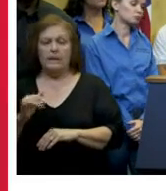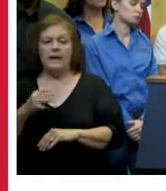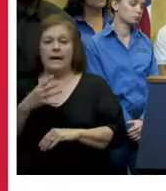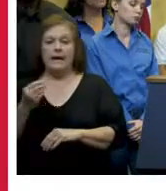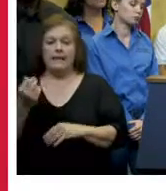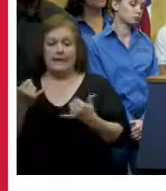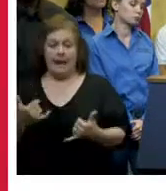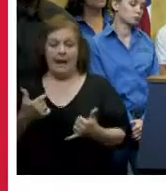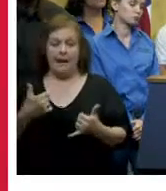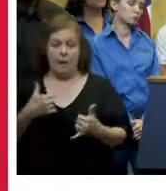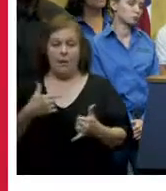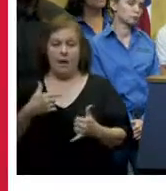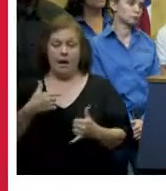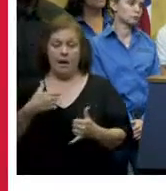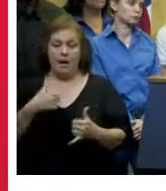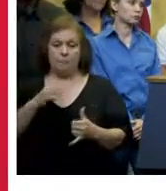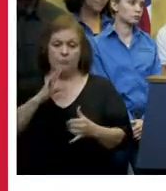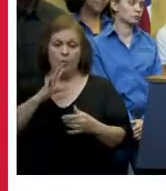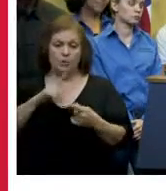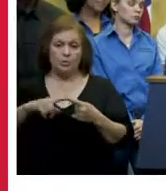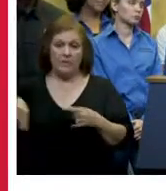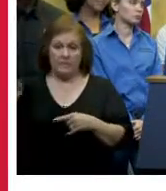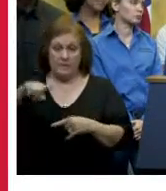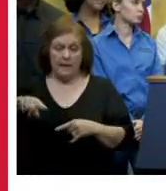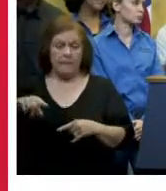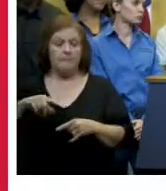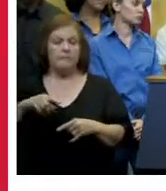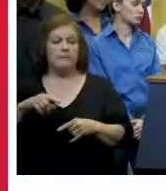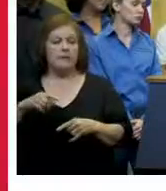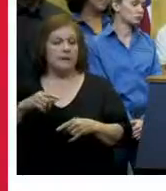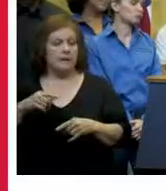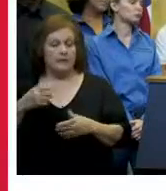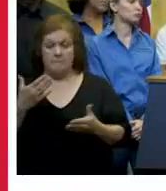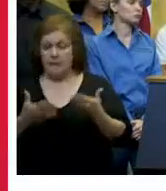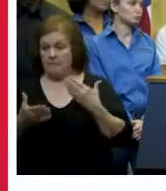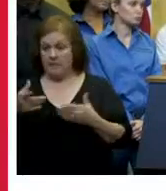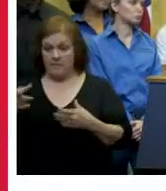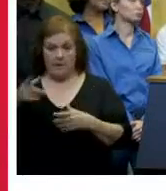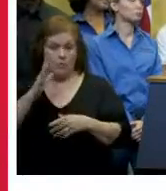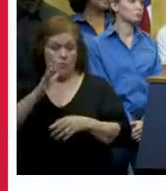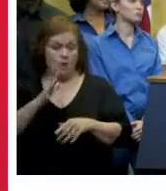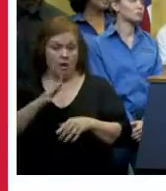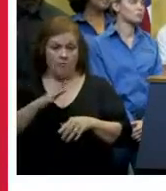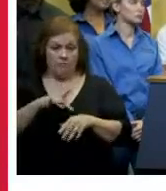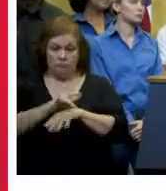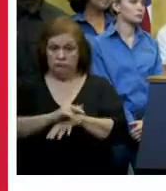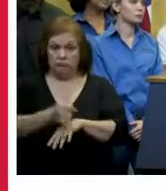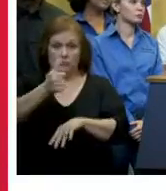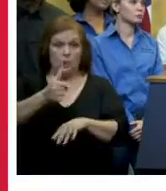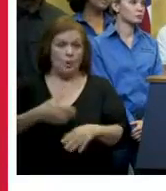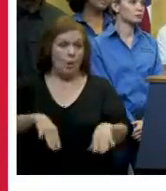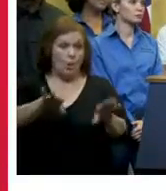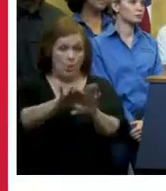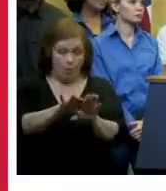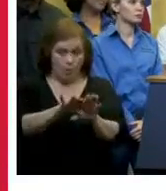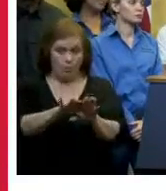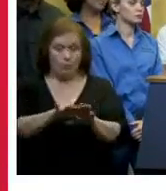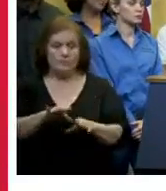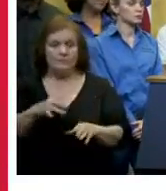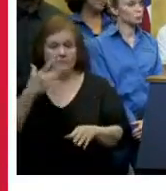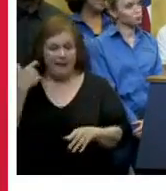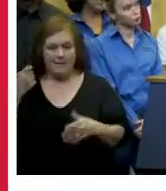communications with them now these landfills may close even earlier than scheduled today they are very